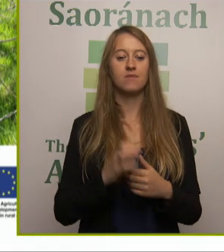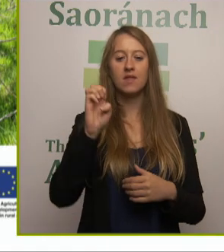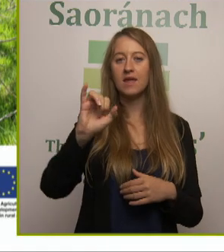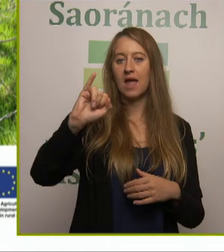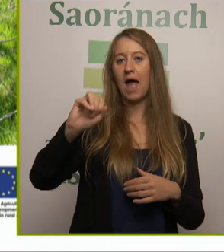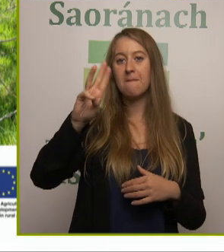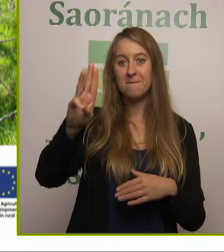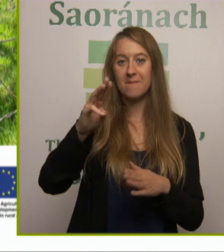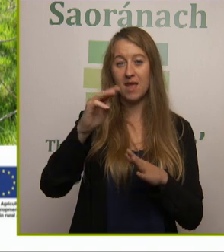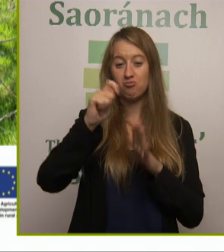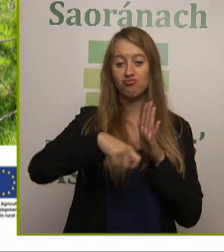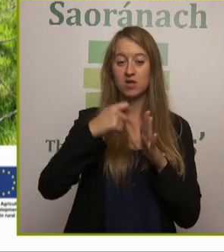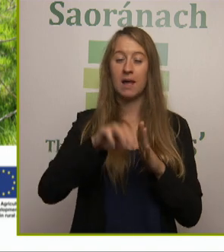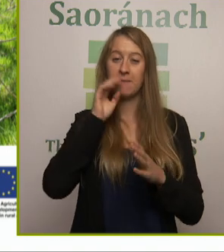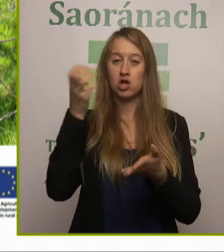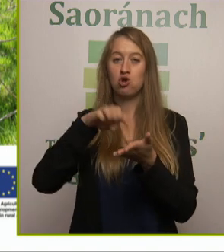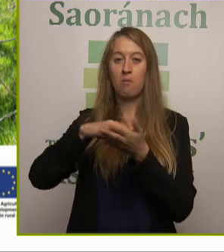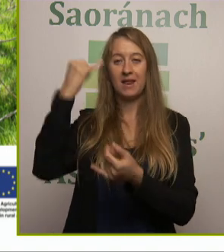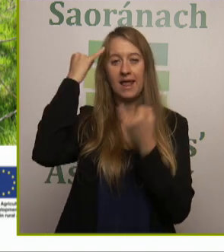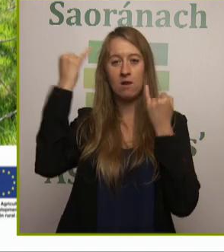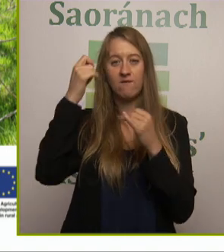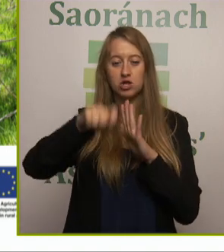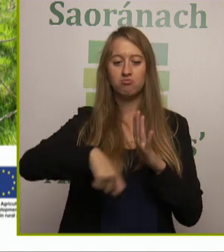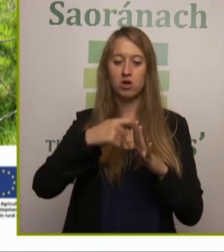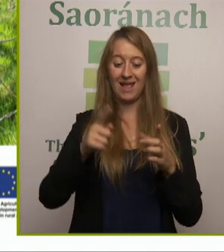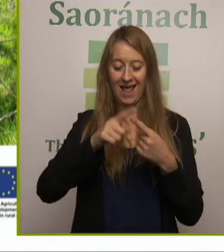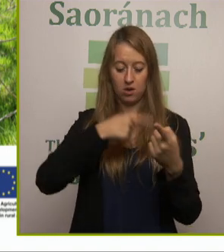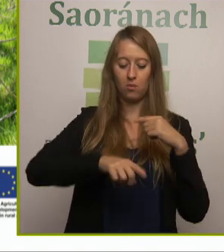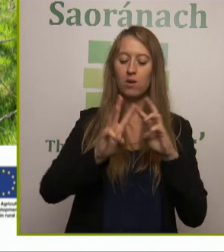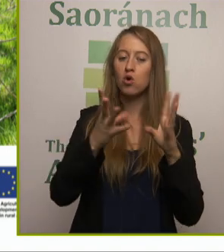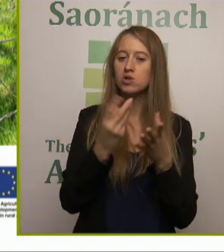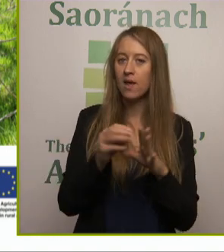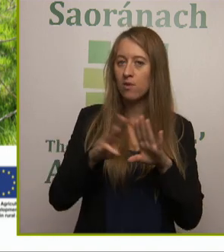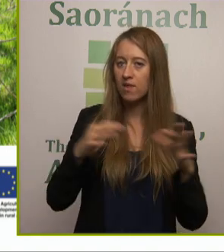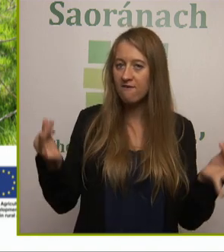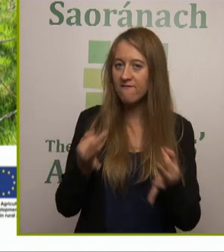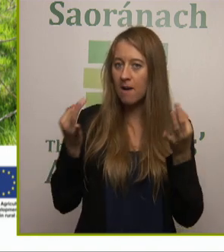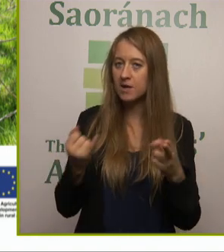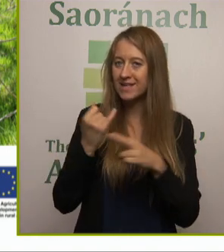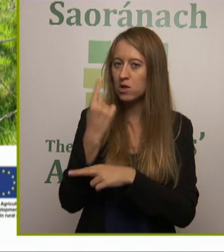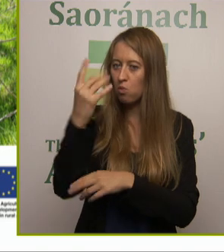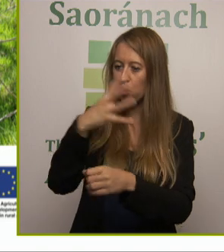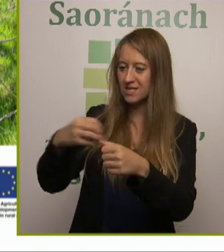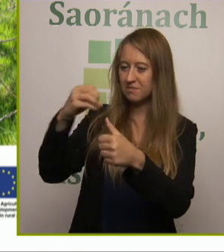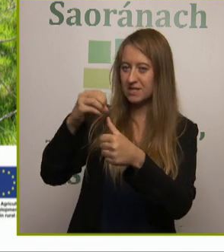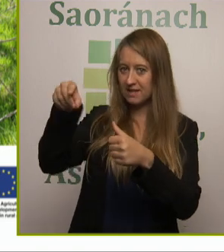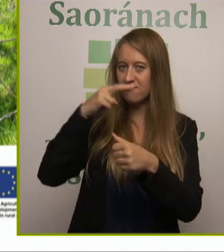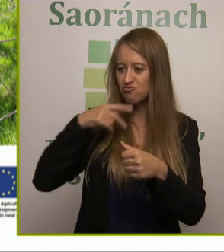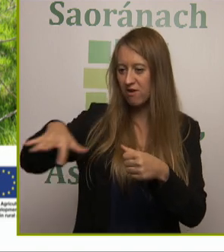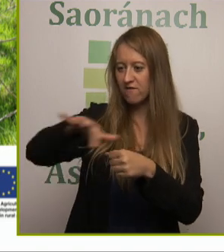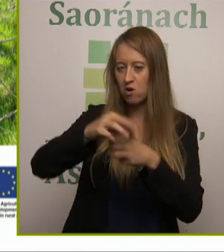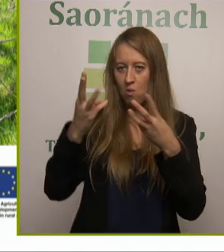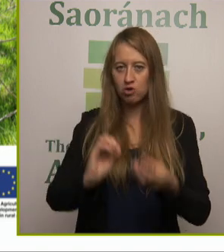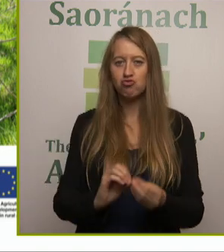European Innovation Partnership project and we are working with farmers on one particular river which we've studied in depth to put in buffers.